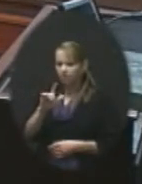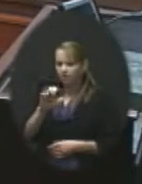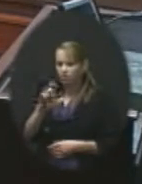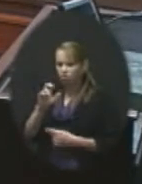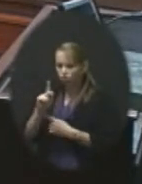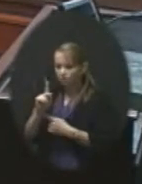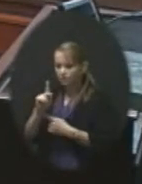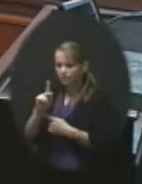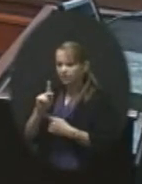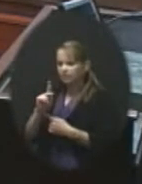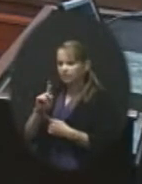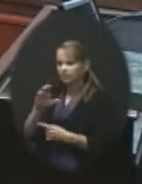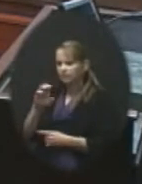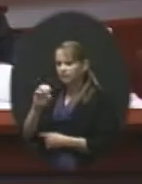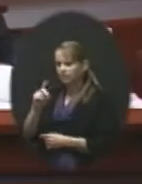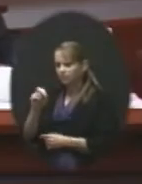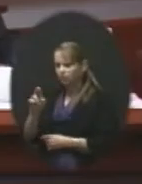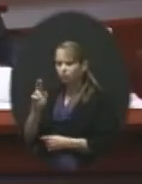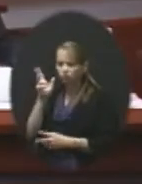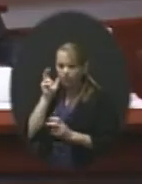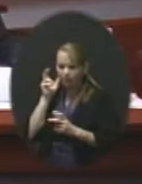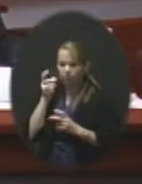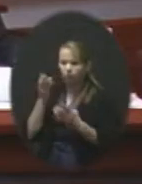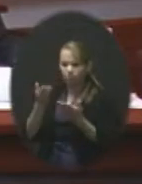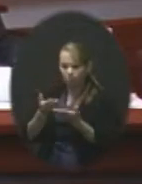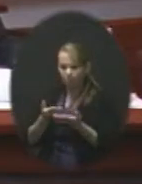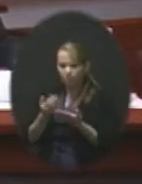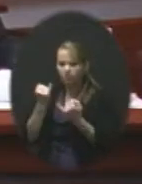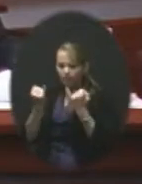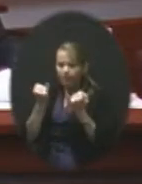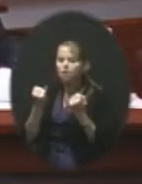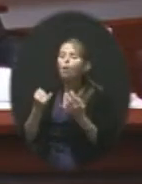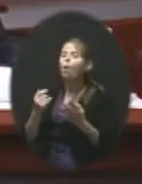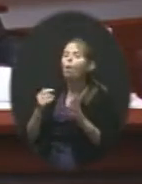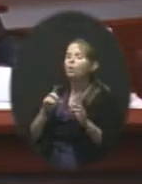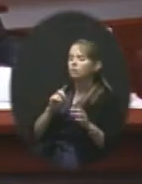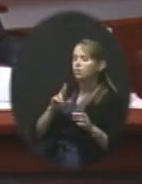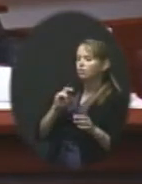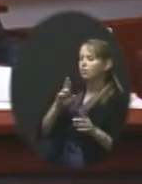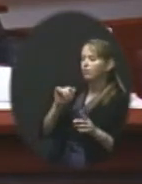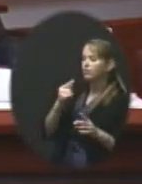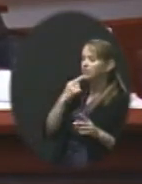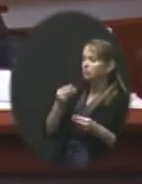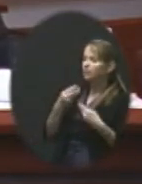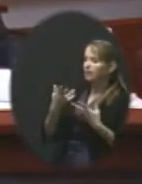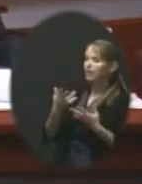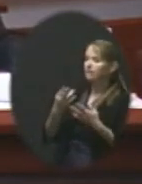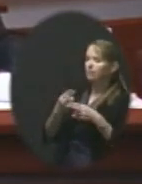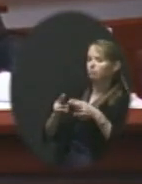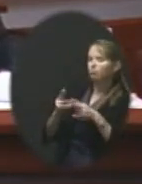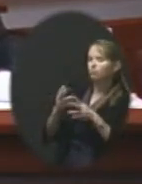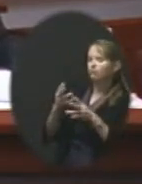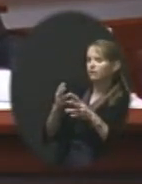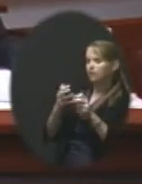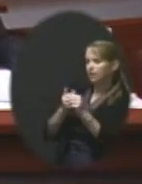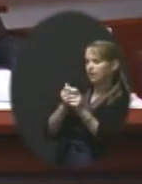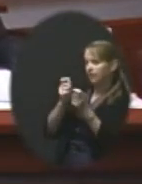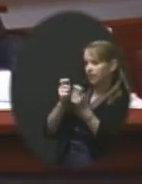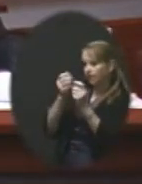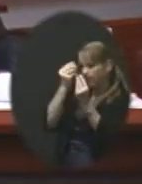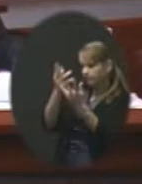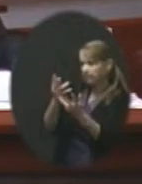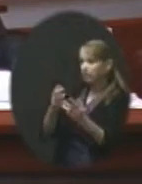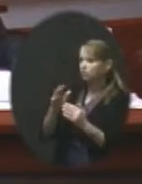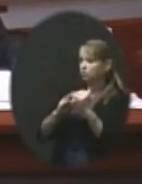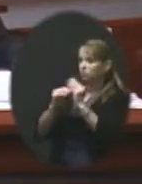are when the board might hear some proposals. And we gave a brief update to the construction community the other day. What we are doing currently is we are